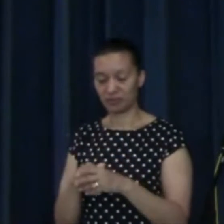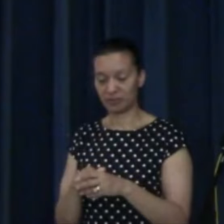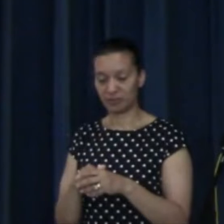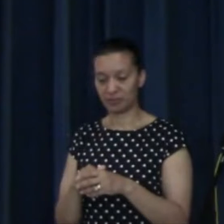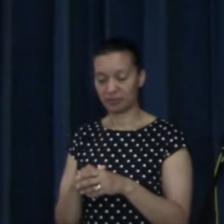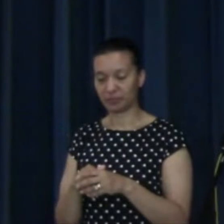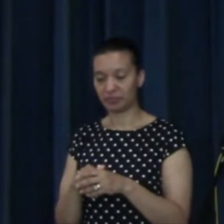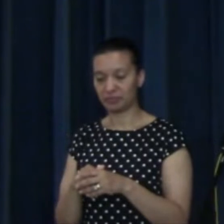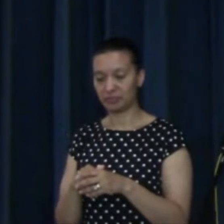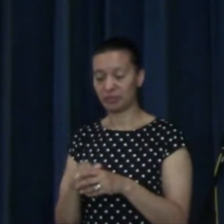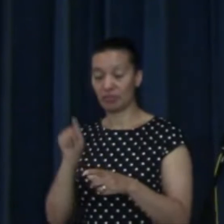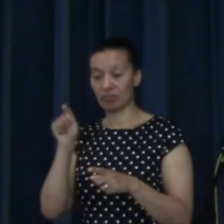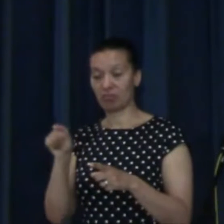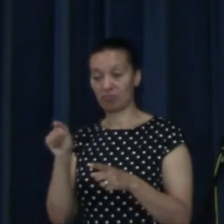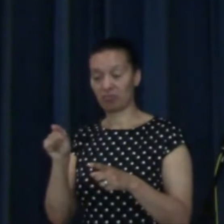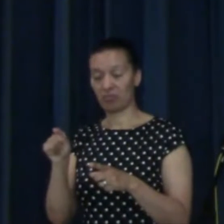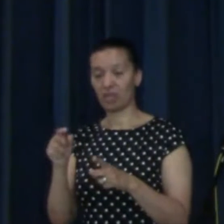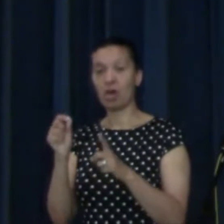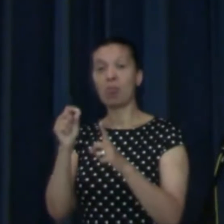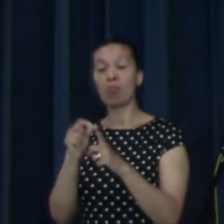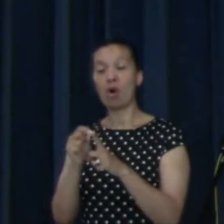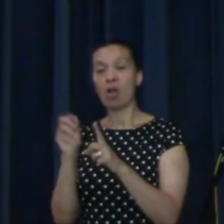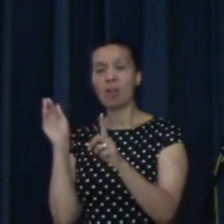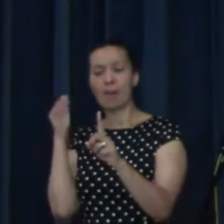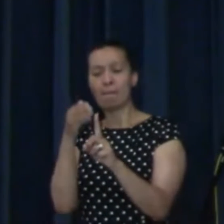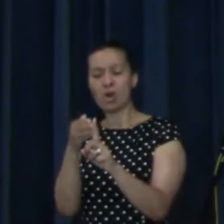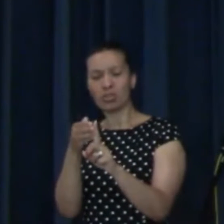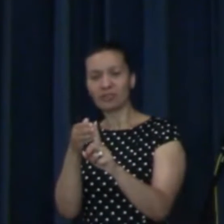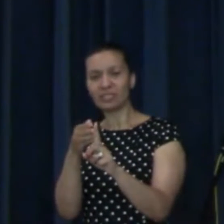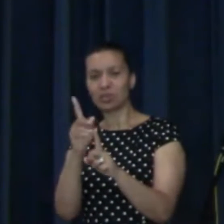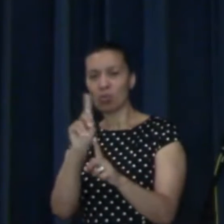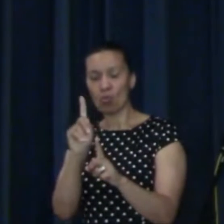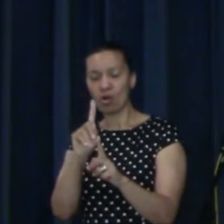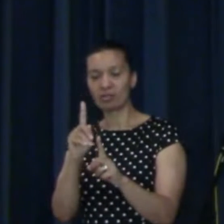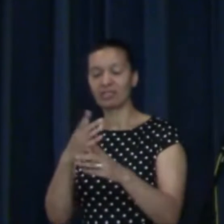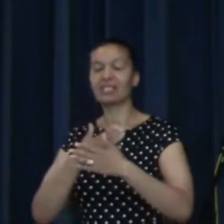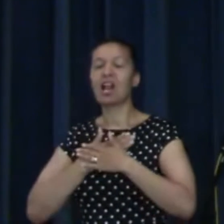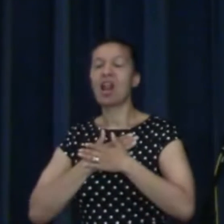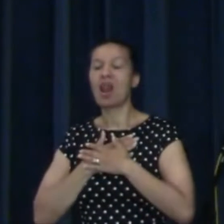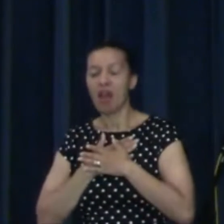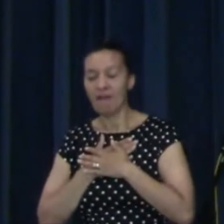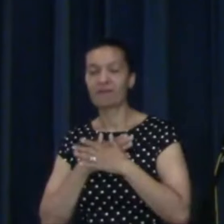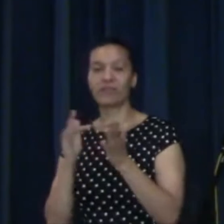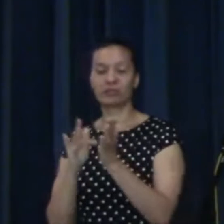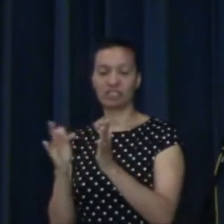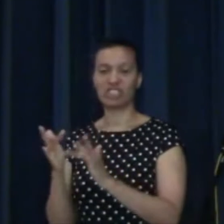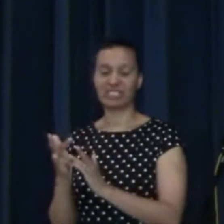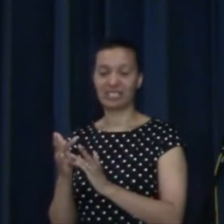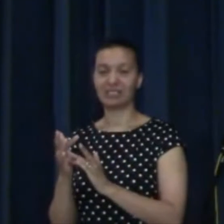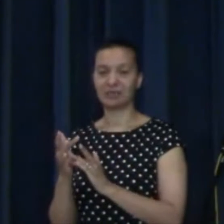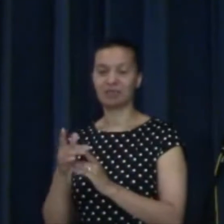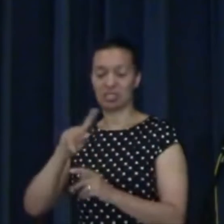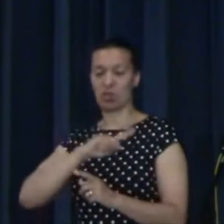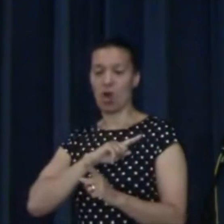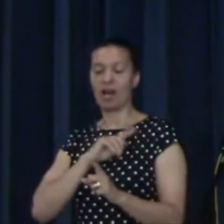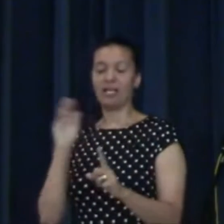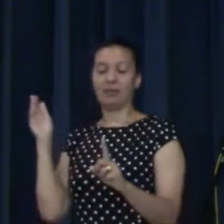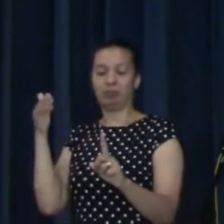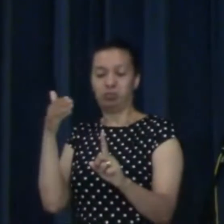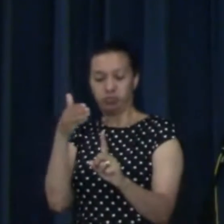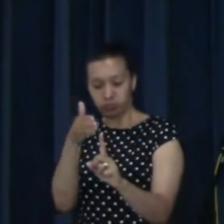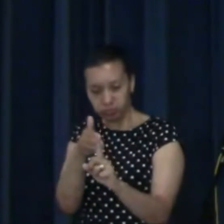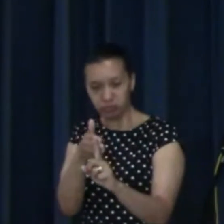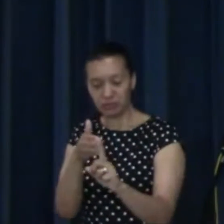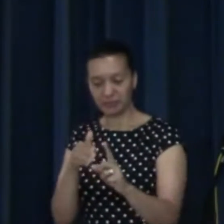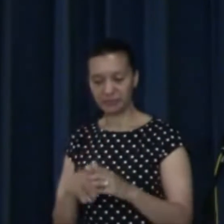was motivated by the love of Jesus. Now, the Apostle Paul, let's just remember, he's responsible for a lot of